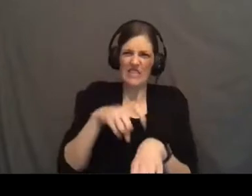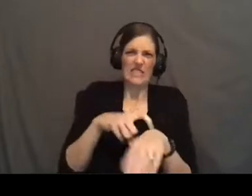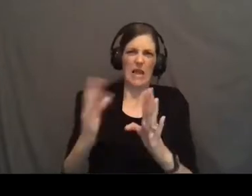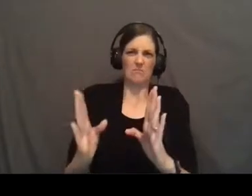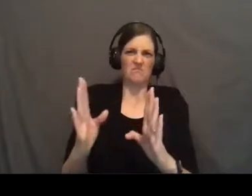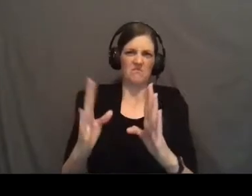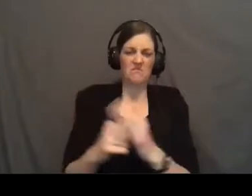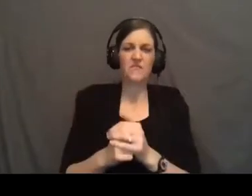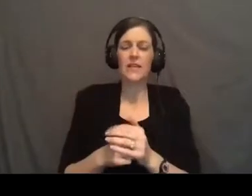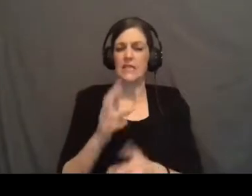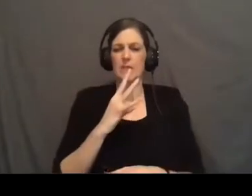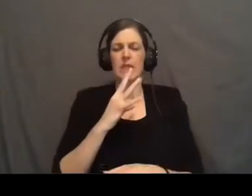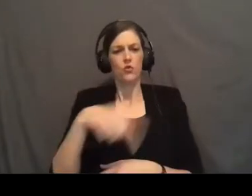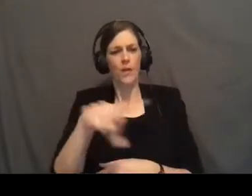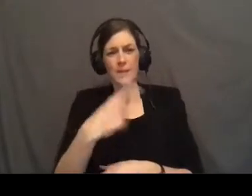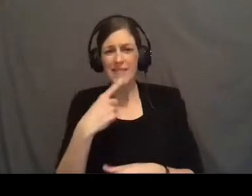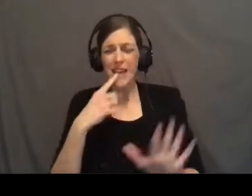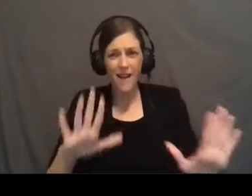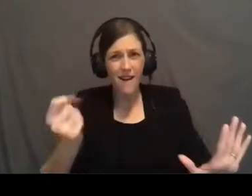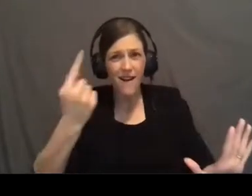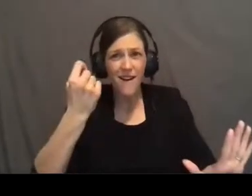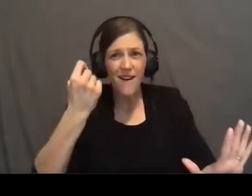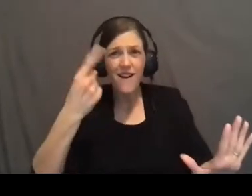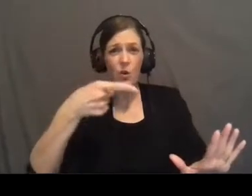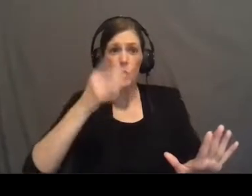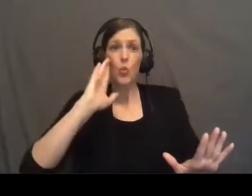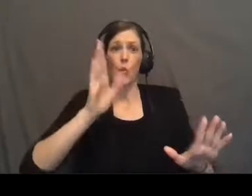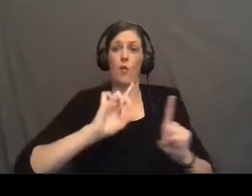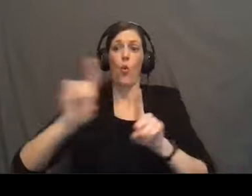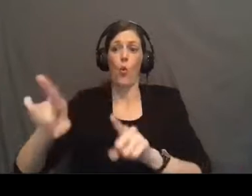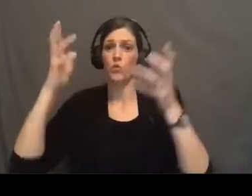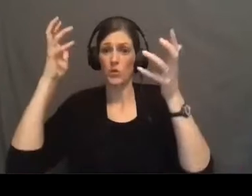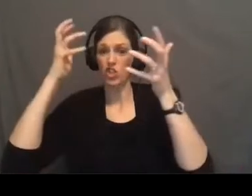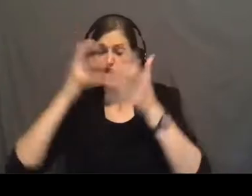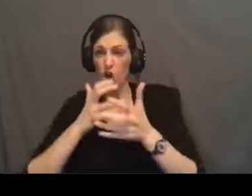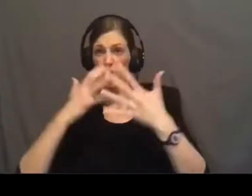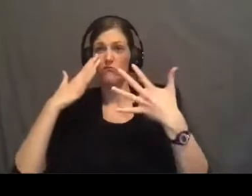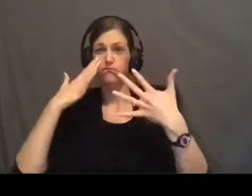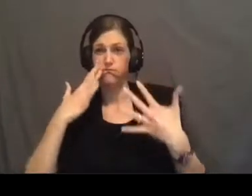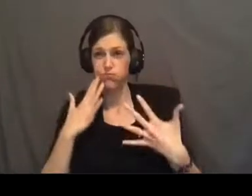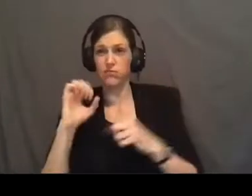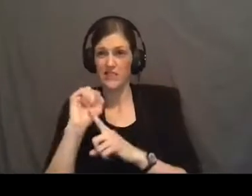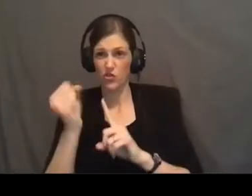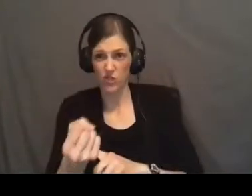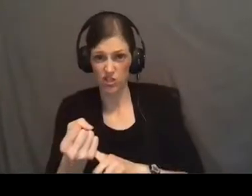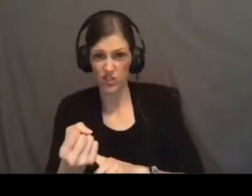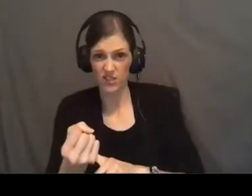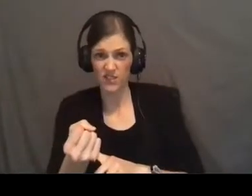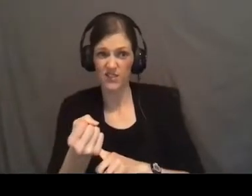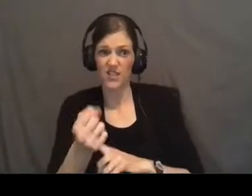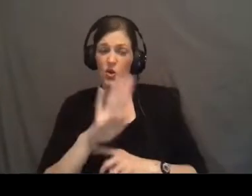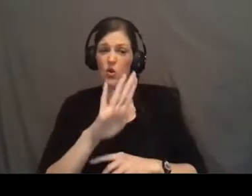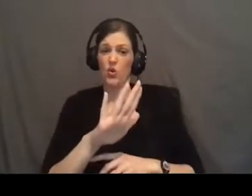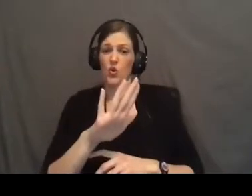And he's speaking to them, basically saying, like, listen, you're going to a dark and dismal scenario. Your context and